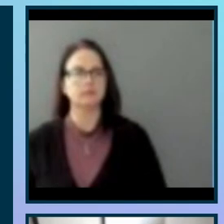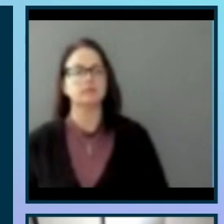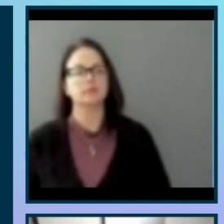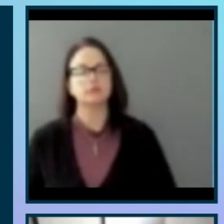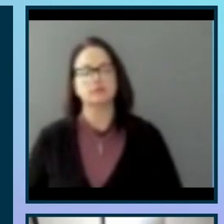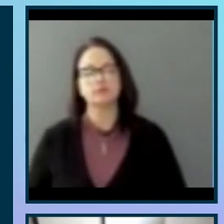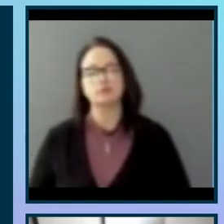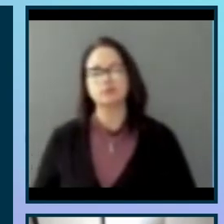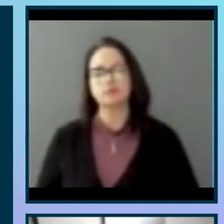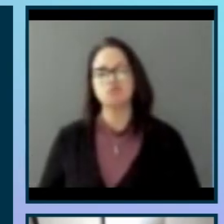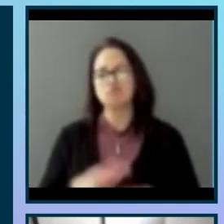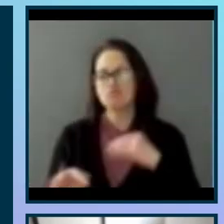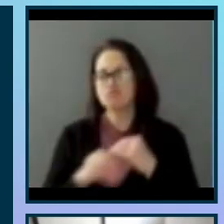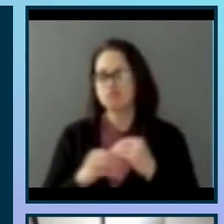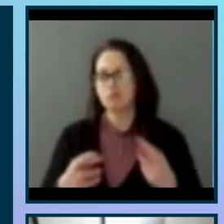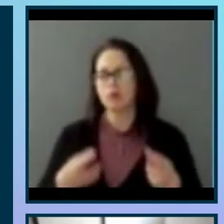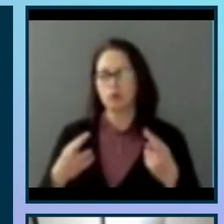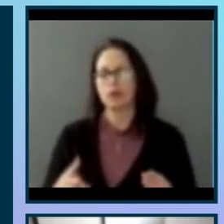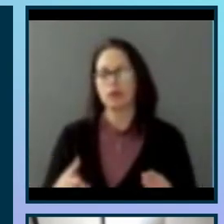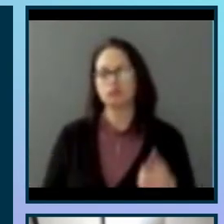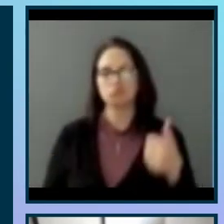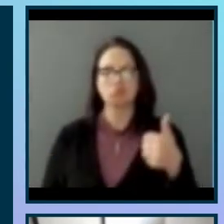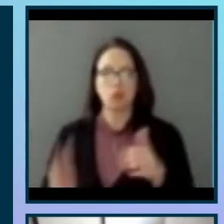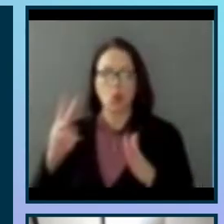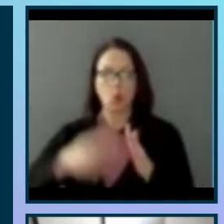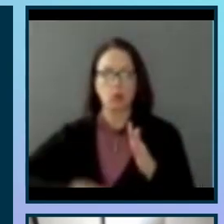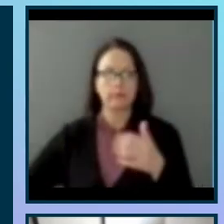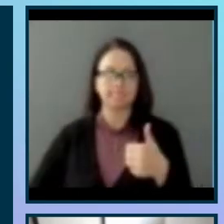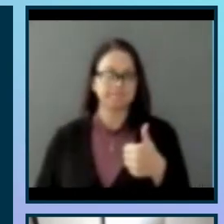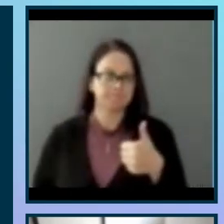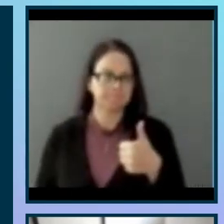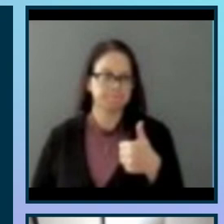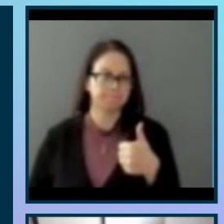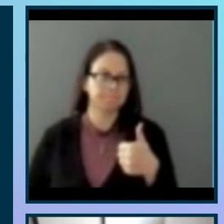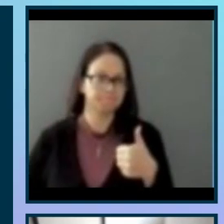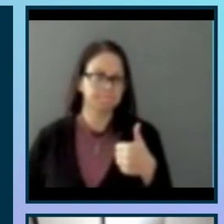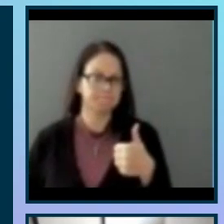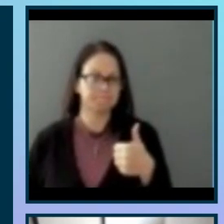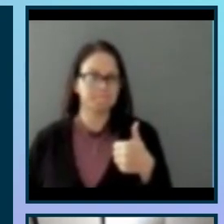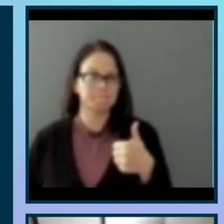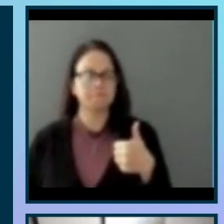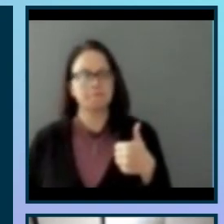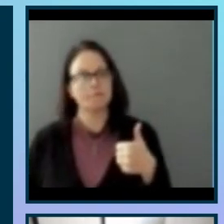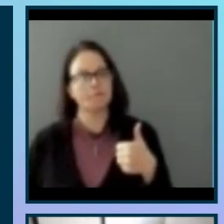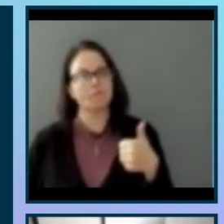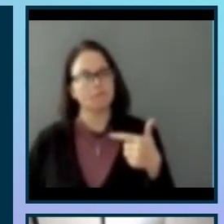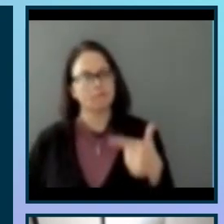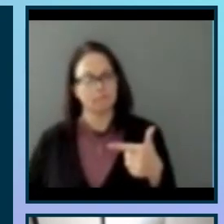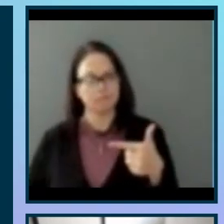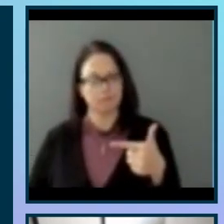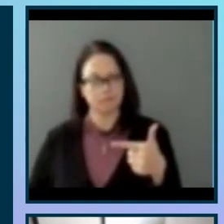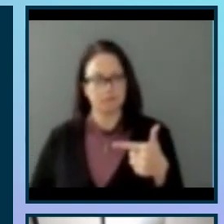Some additional recommendations are to select an eclipse phase to automatically jump to that part of the recording. Click on